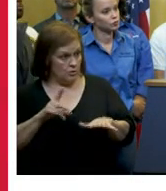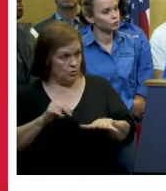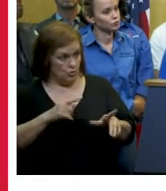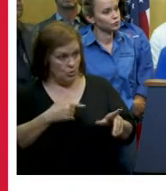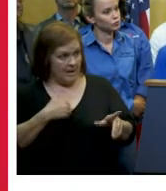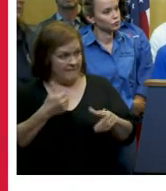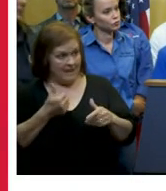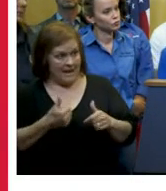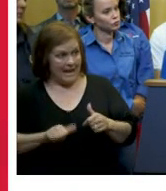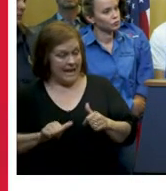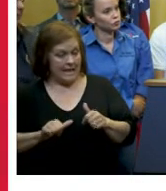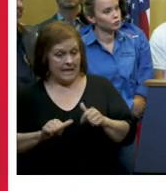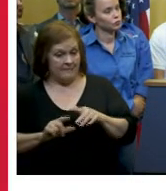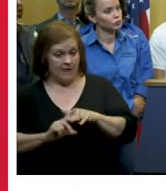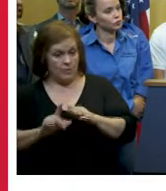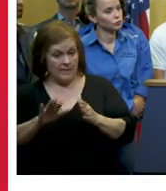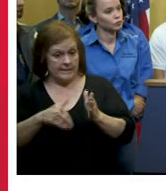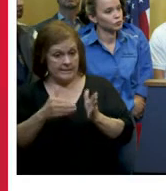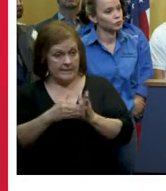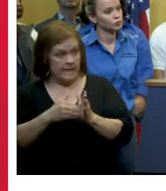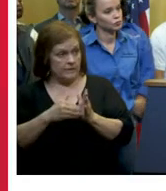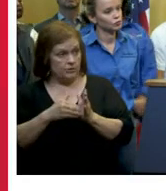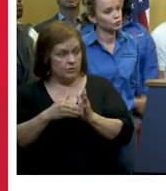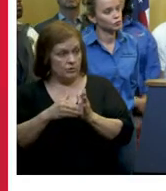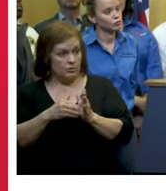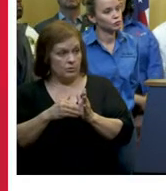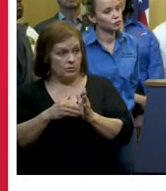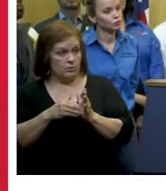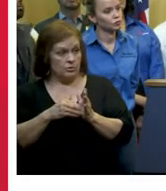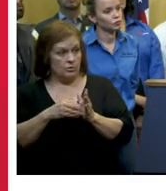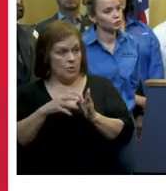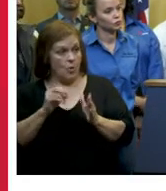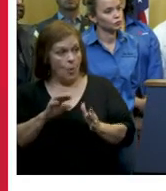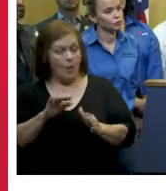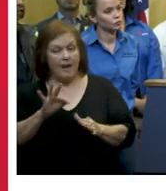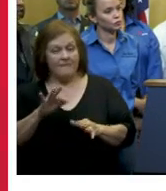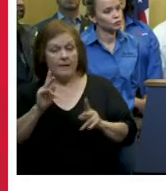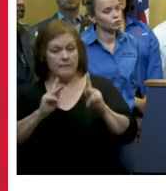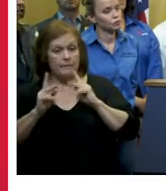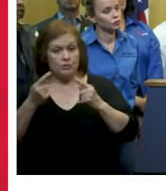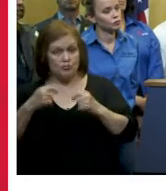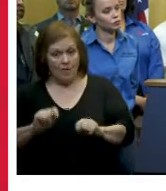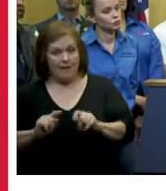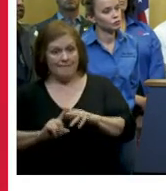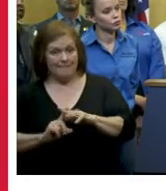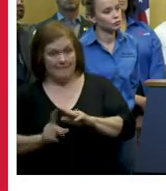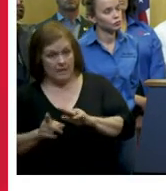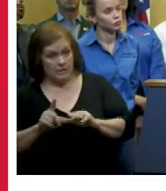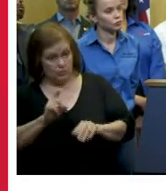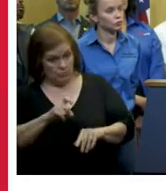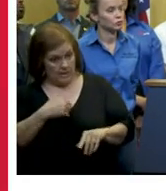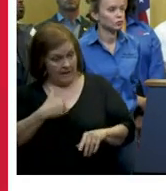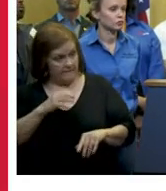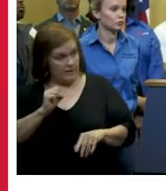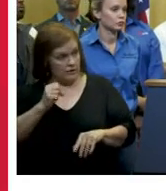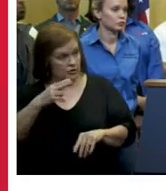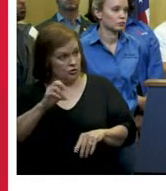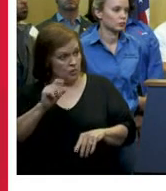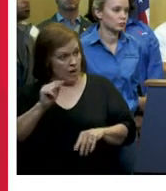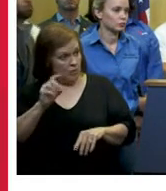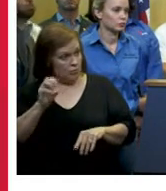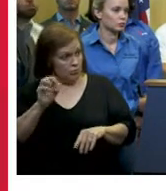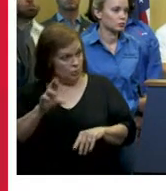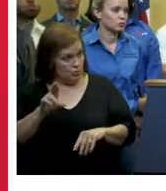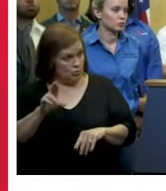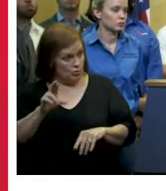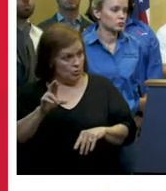evacuation centers and even in advance of that if people are trying to get themselves out of harm's way are there shelters shelters of last resort